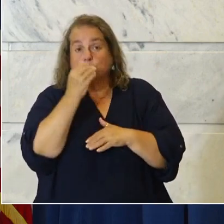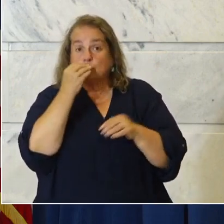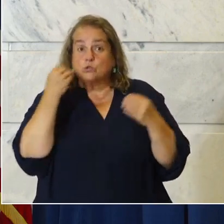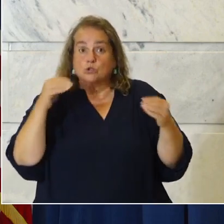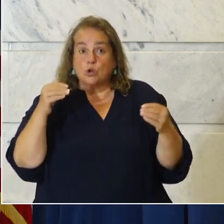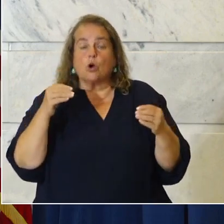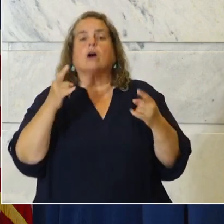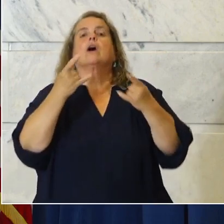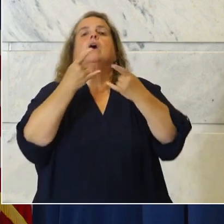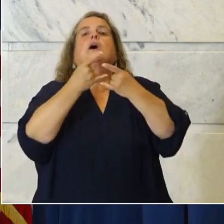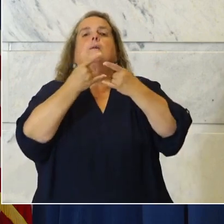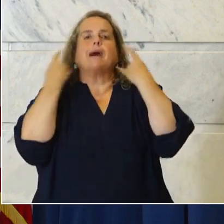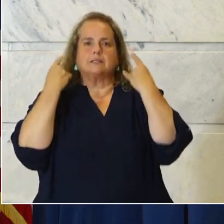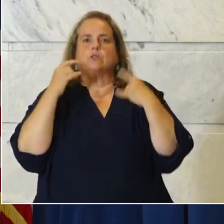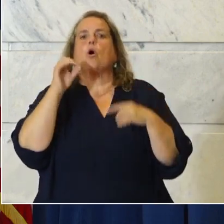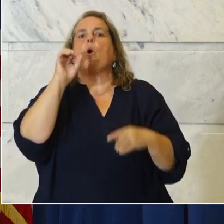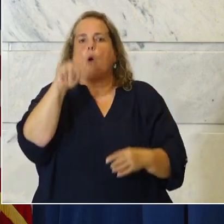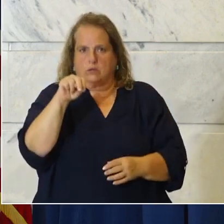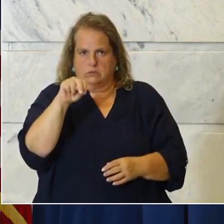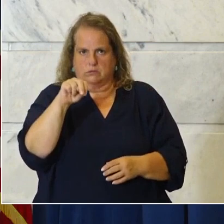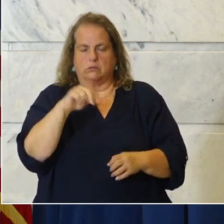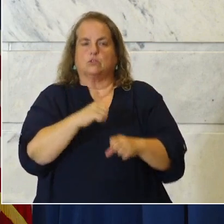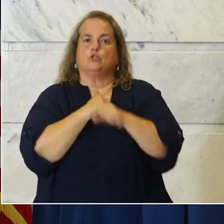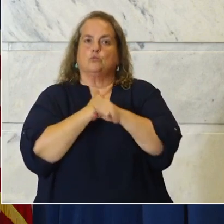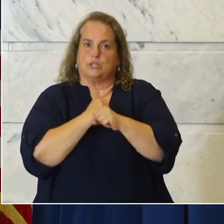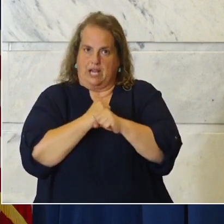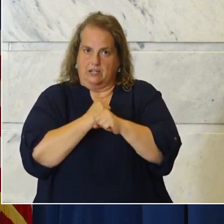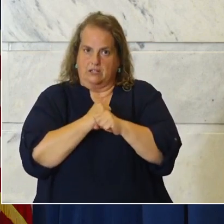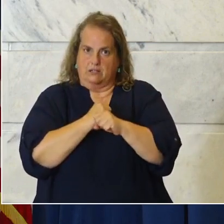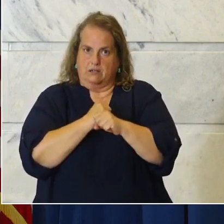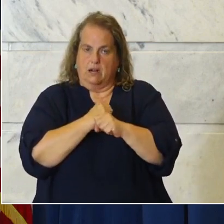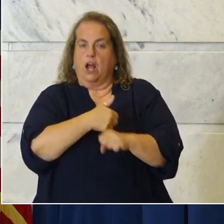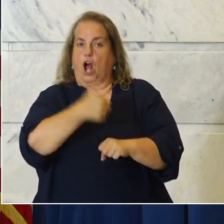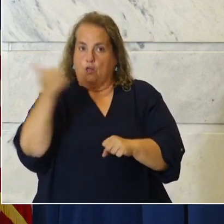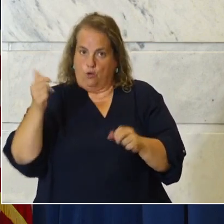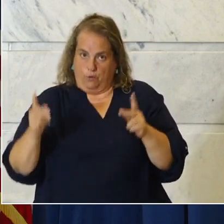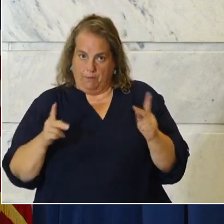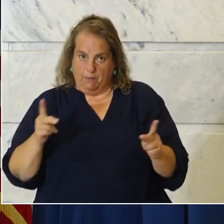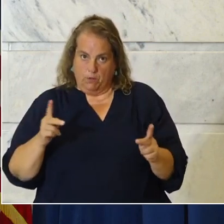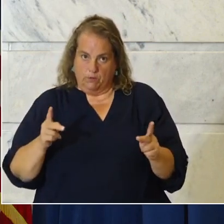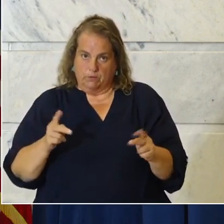put one of these on and protect your fellow human being.